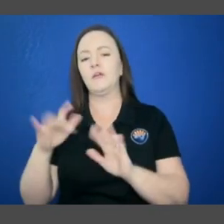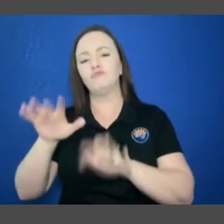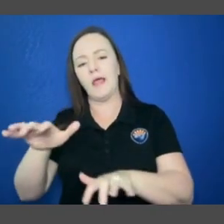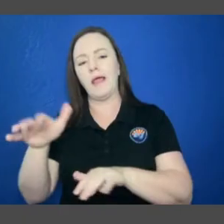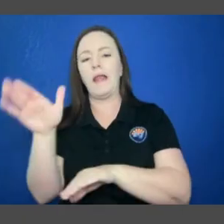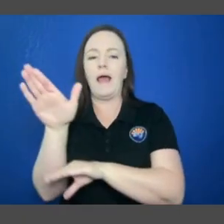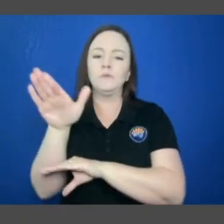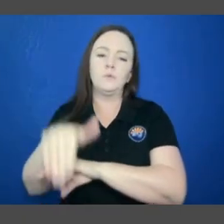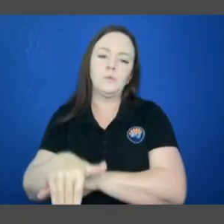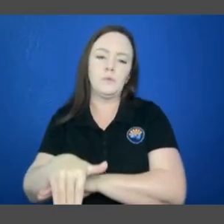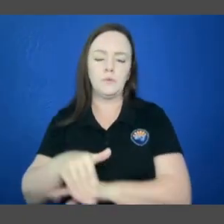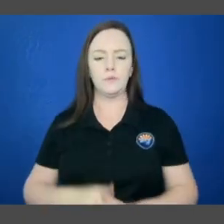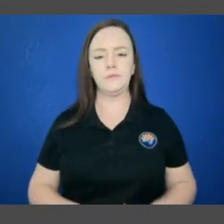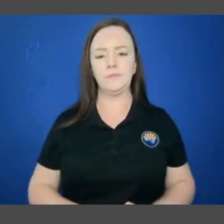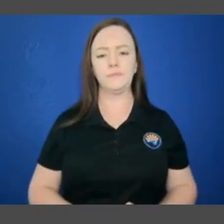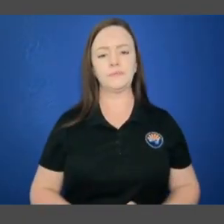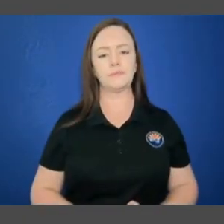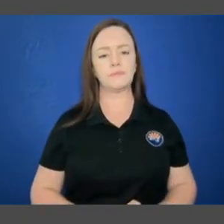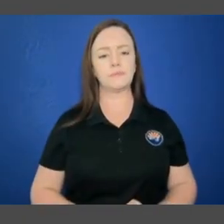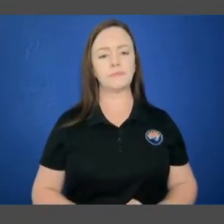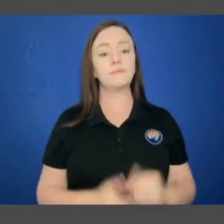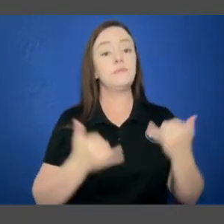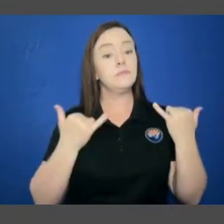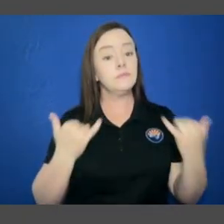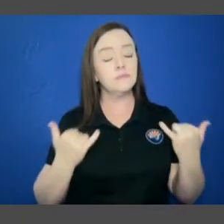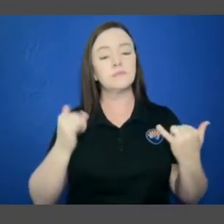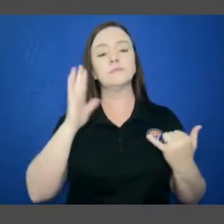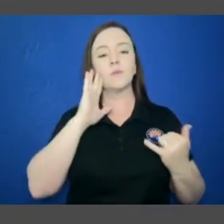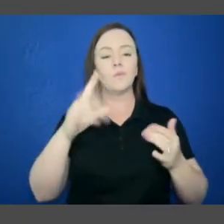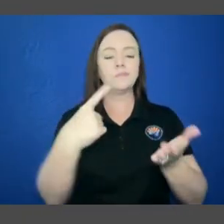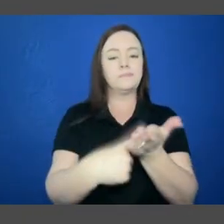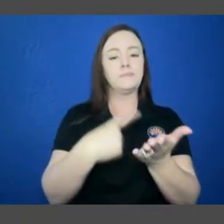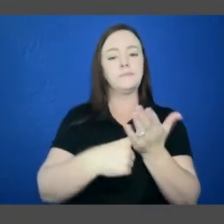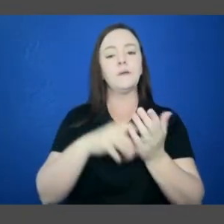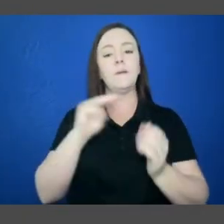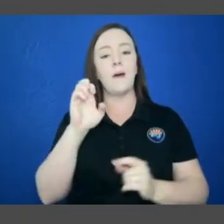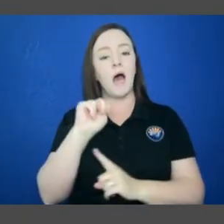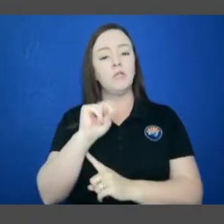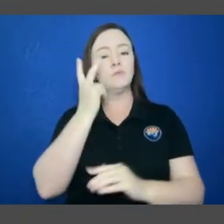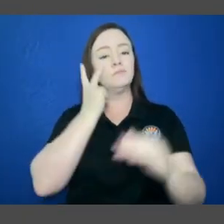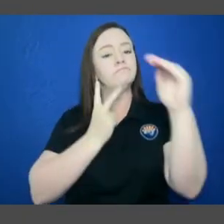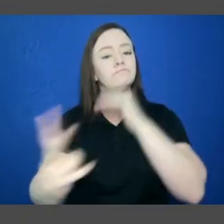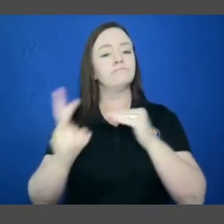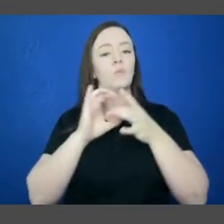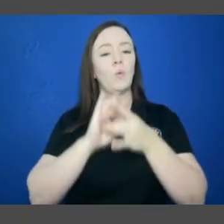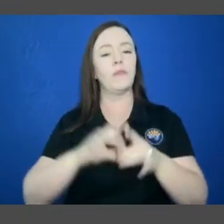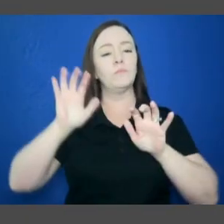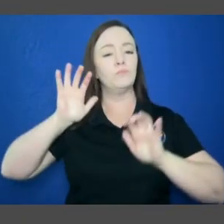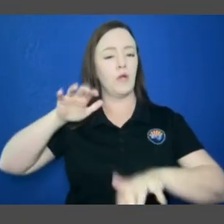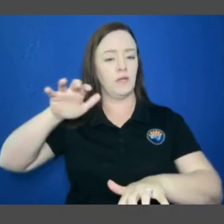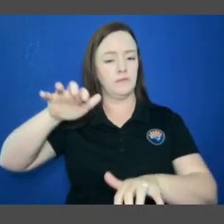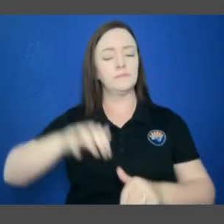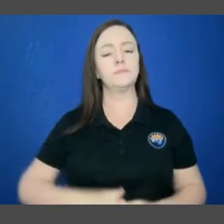deserts. Now, let's dive into the monsoon outlook about precipitation.